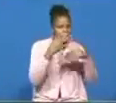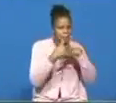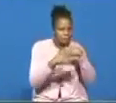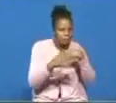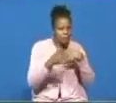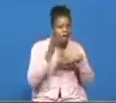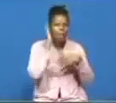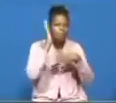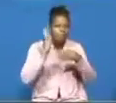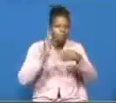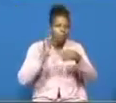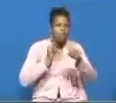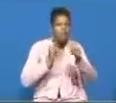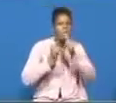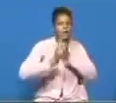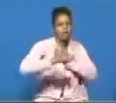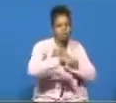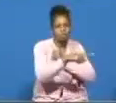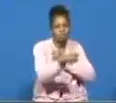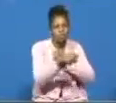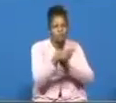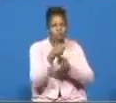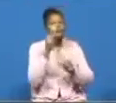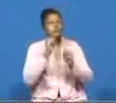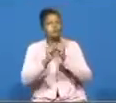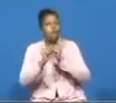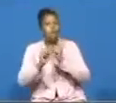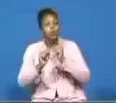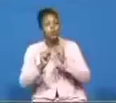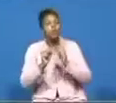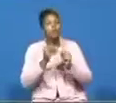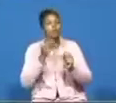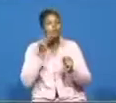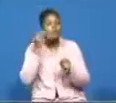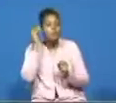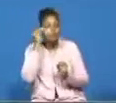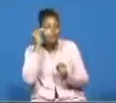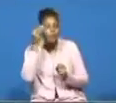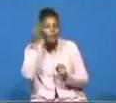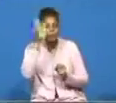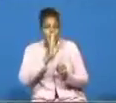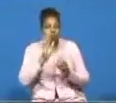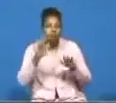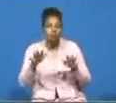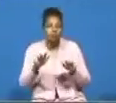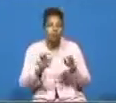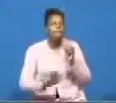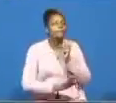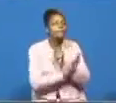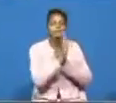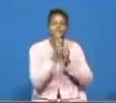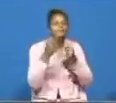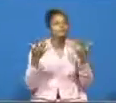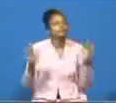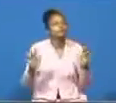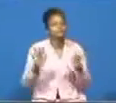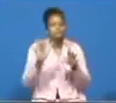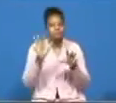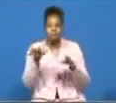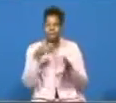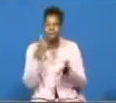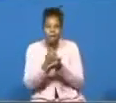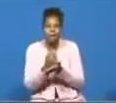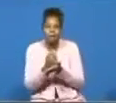so the homes of god's children was protected won't somebody say amen this evening